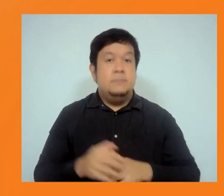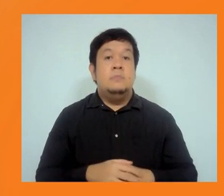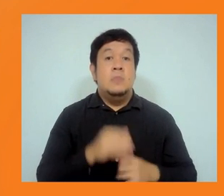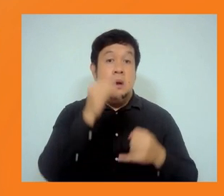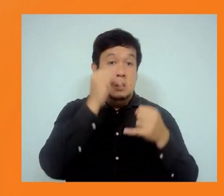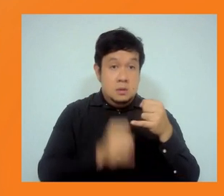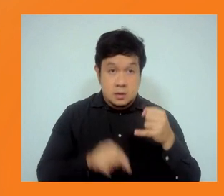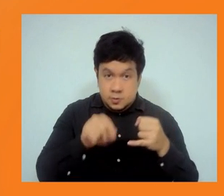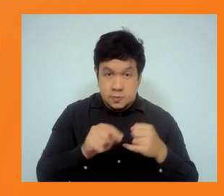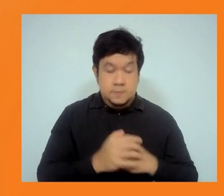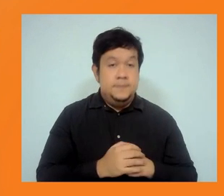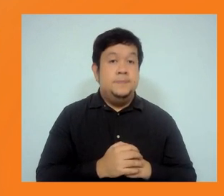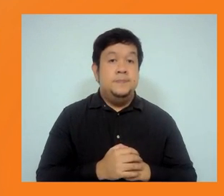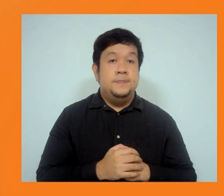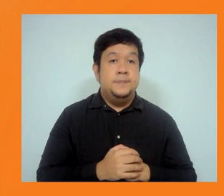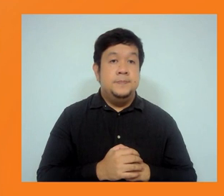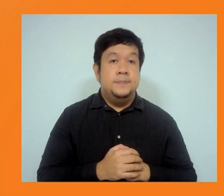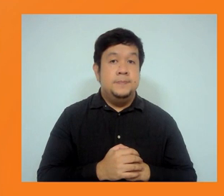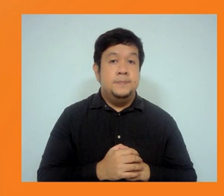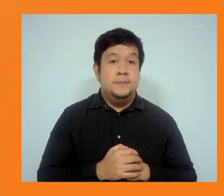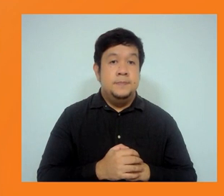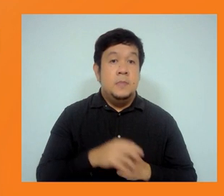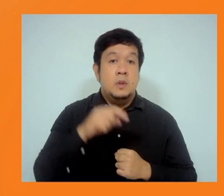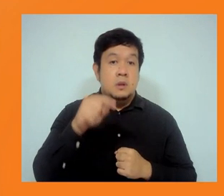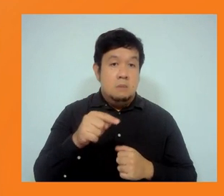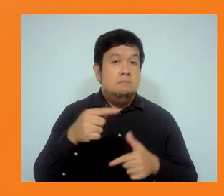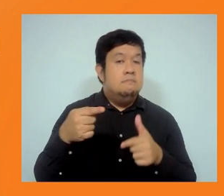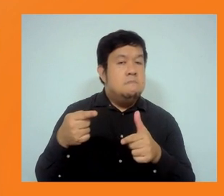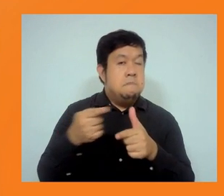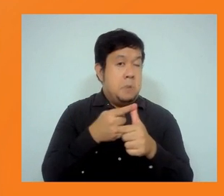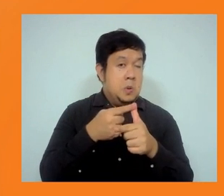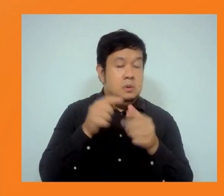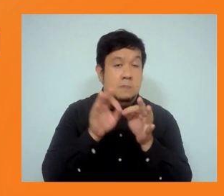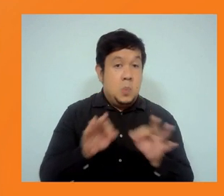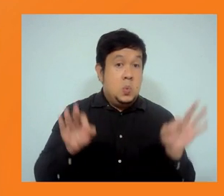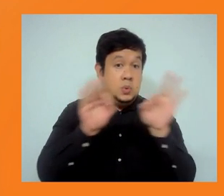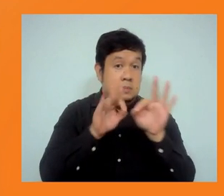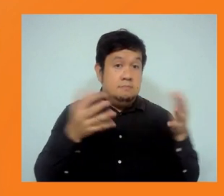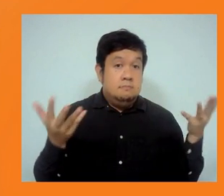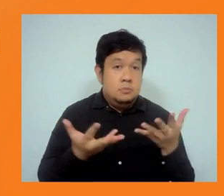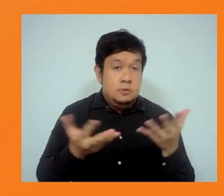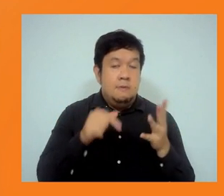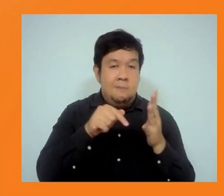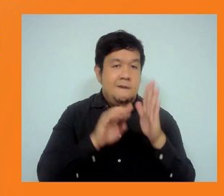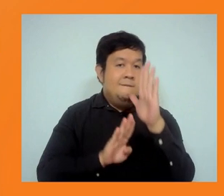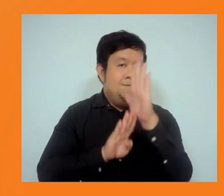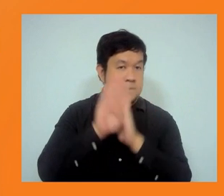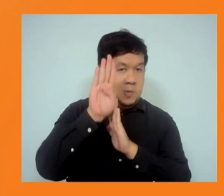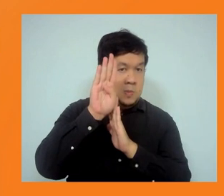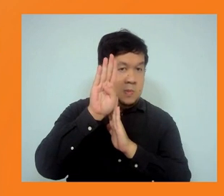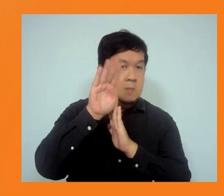probably say one of the most important areas is the development of a dedicated standard on stakeholder engagement,